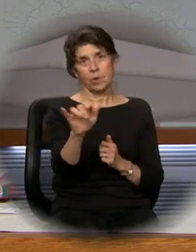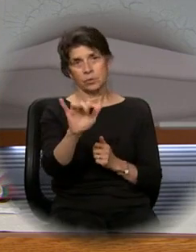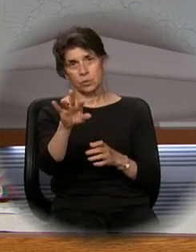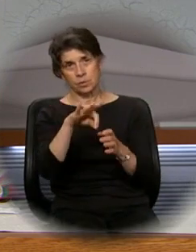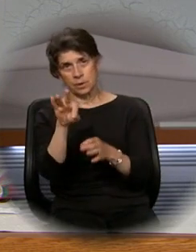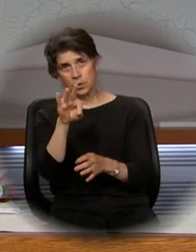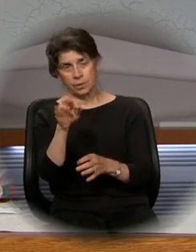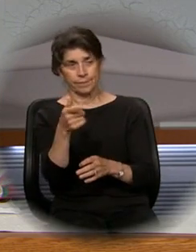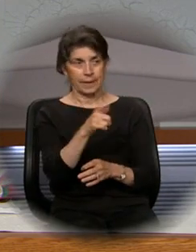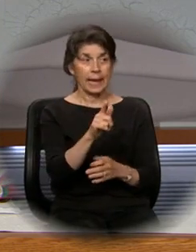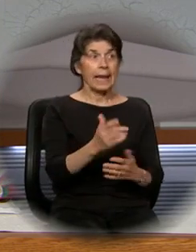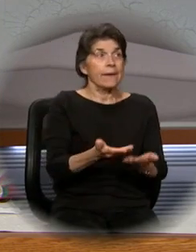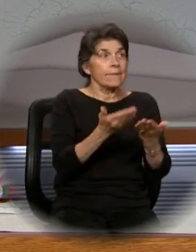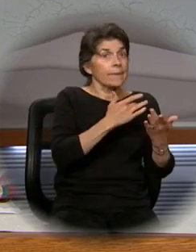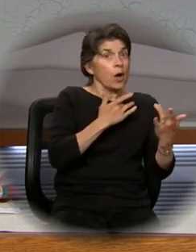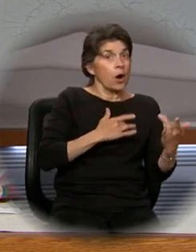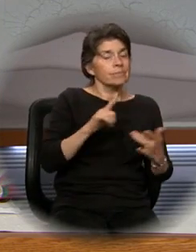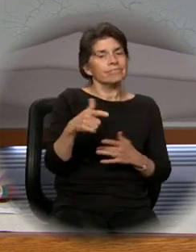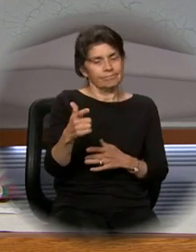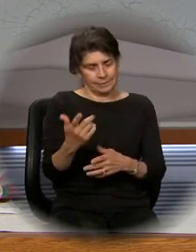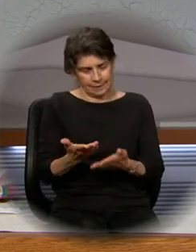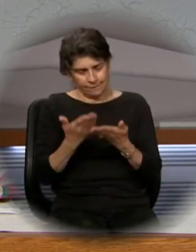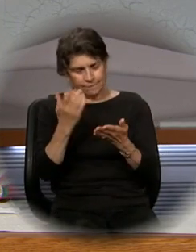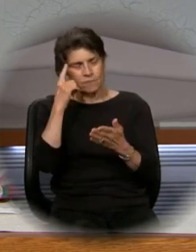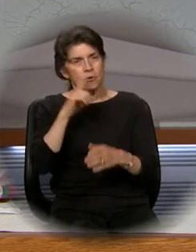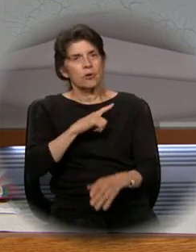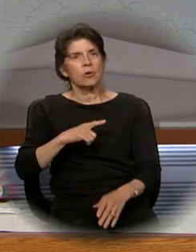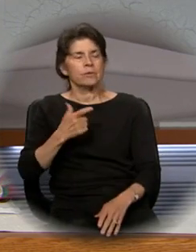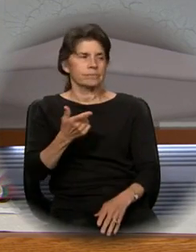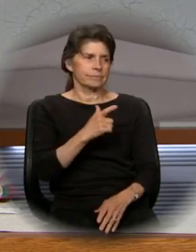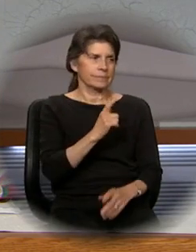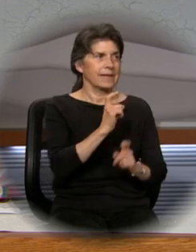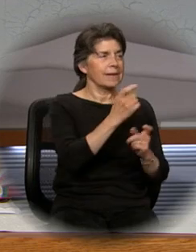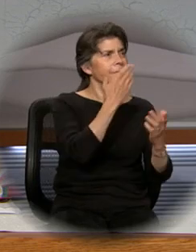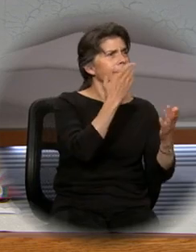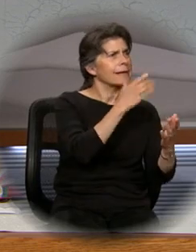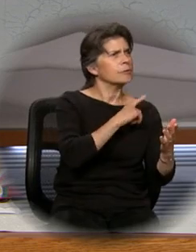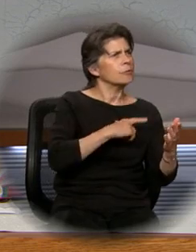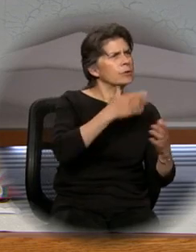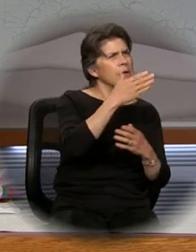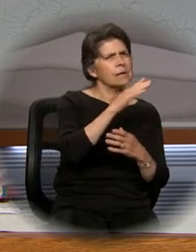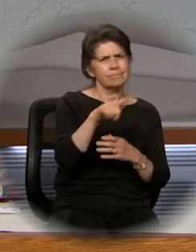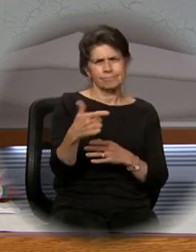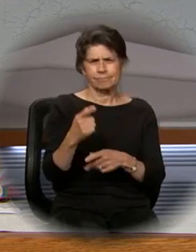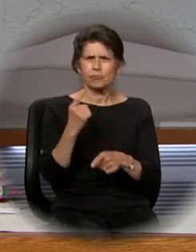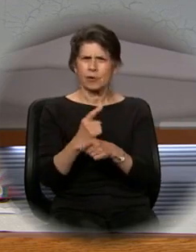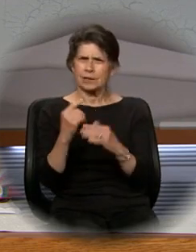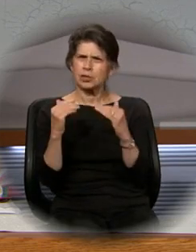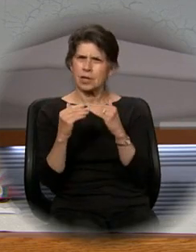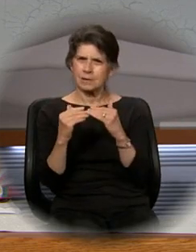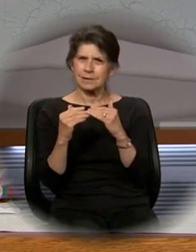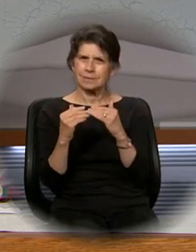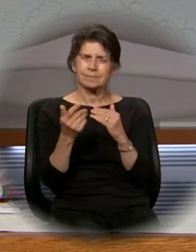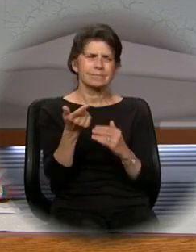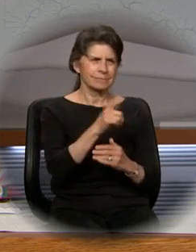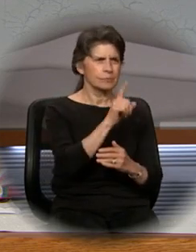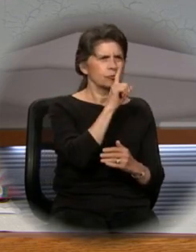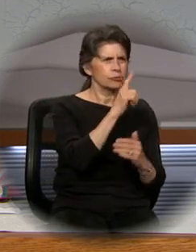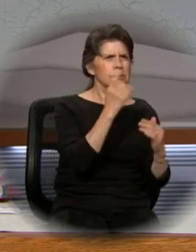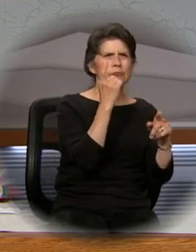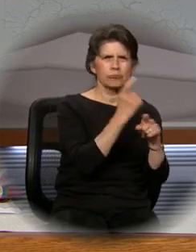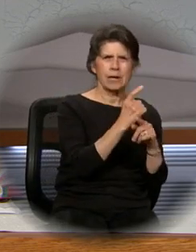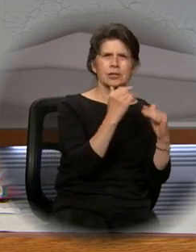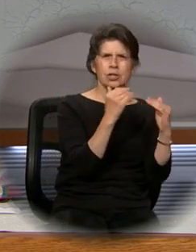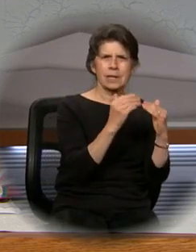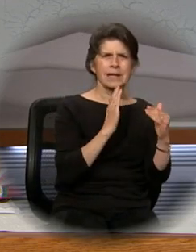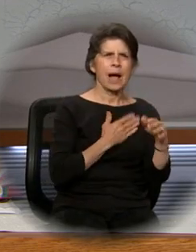Lift up your hearts. We lift them up to the Lord. Let us give thanks to the Lord our God. It is right and just. It is truly right